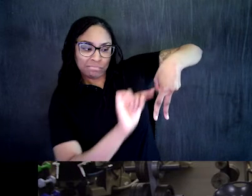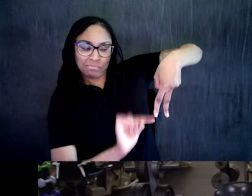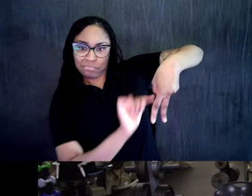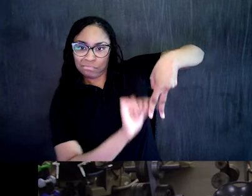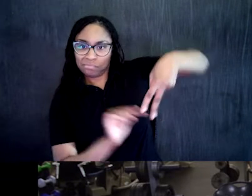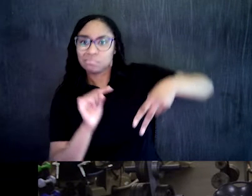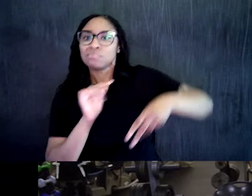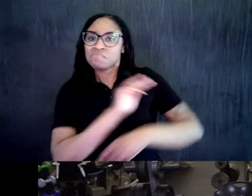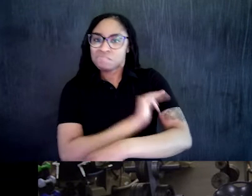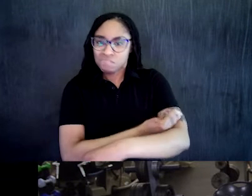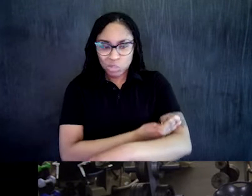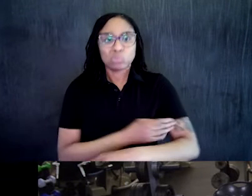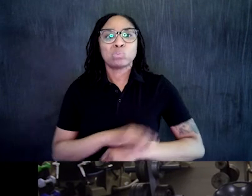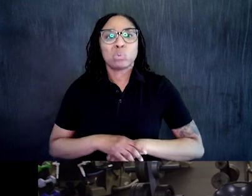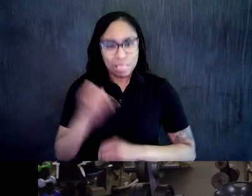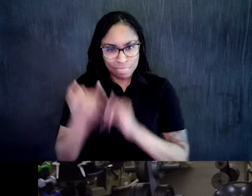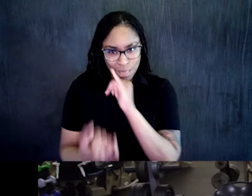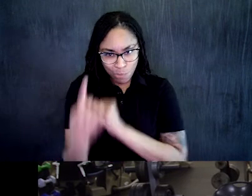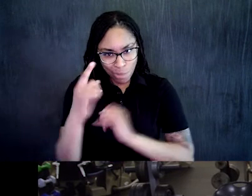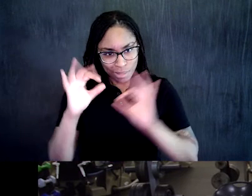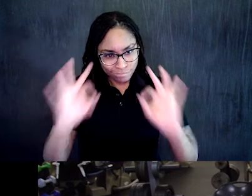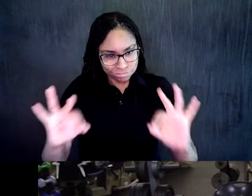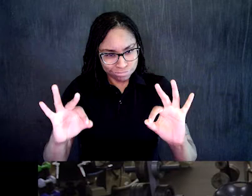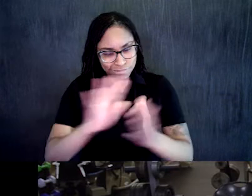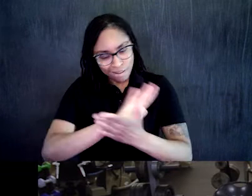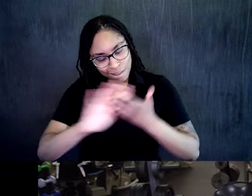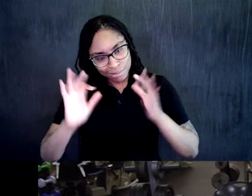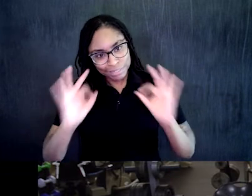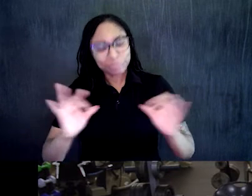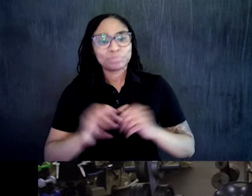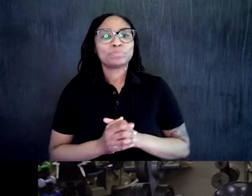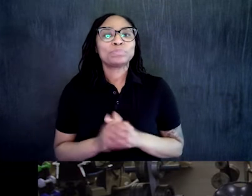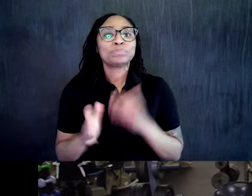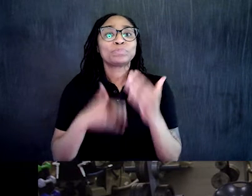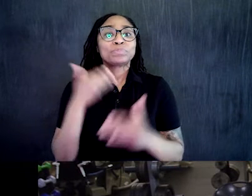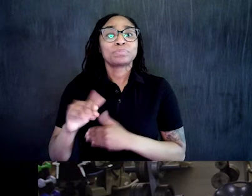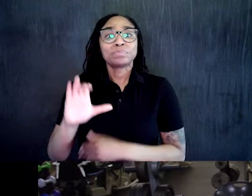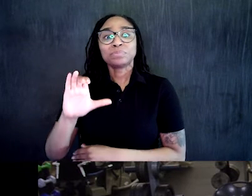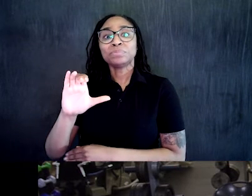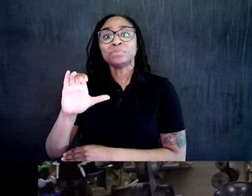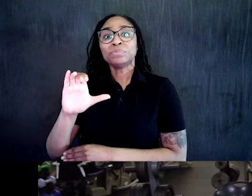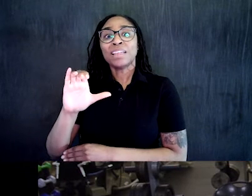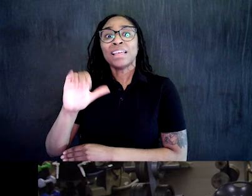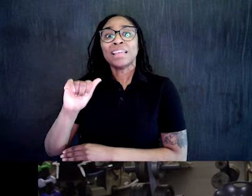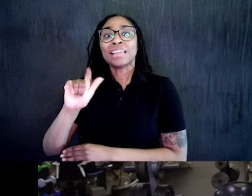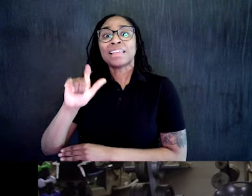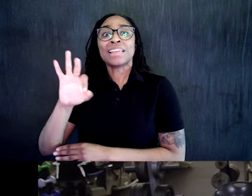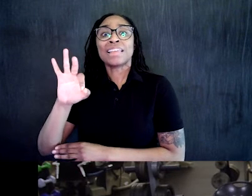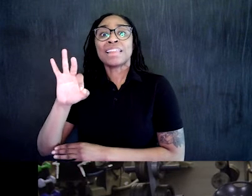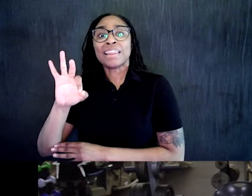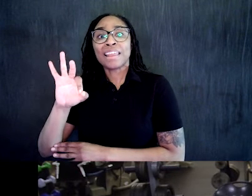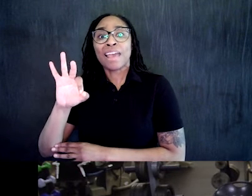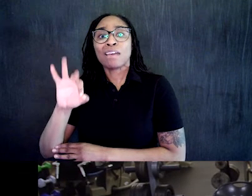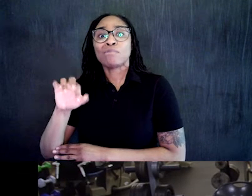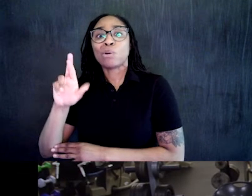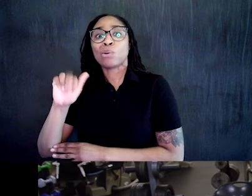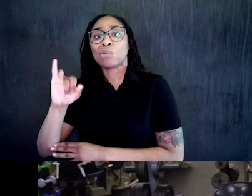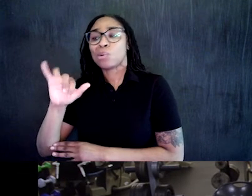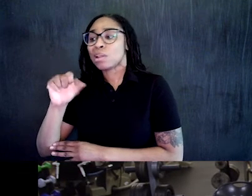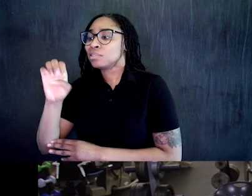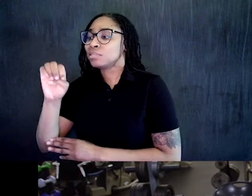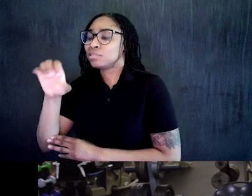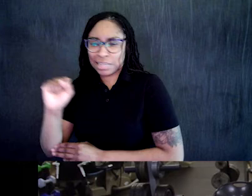time. For me, I'm just going to do the regular death lifts down and up. We're to do it for ten. Okay? So are ready?